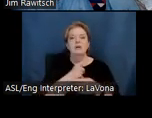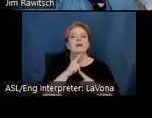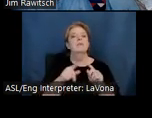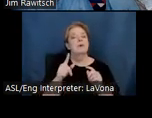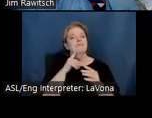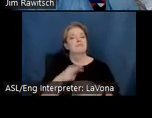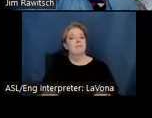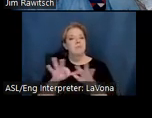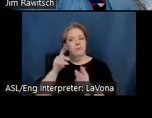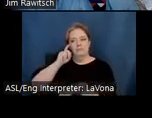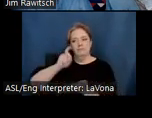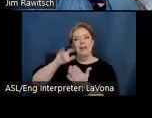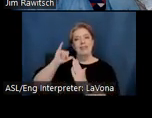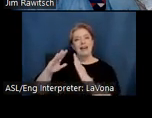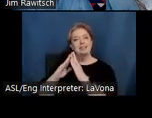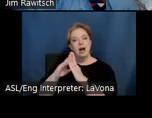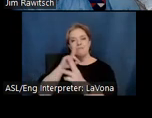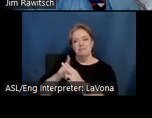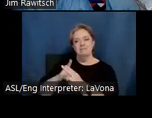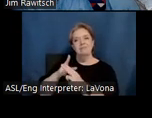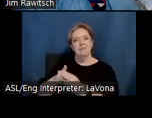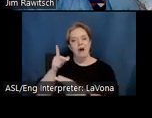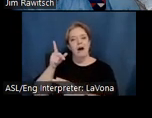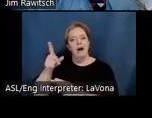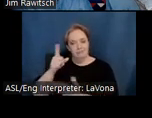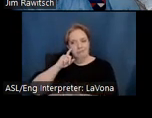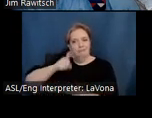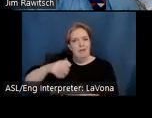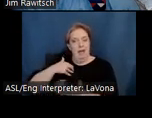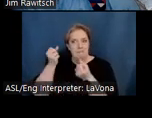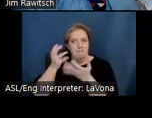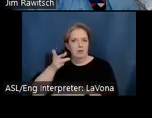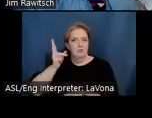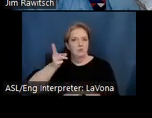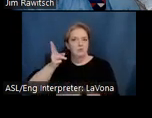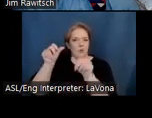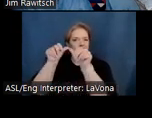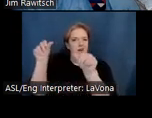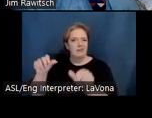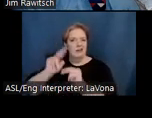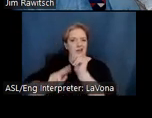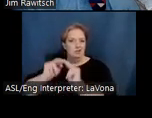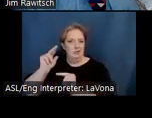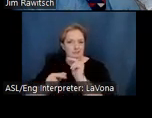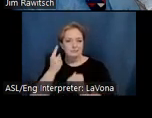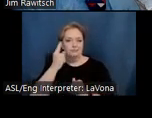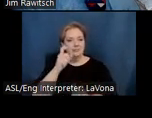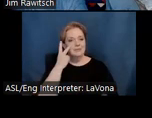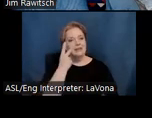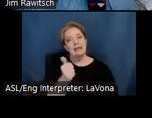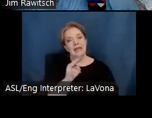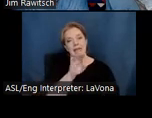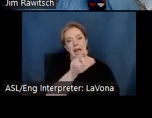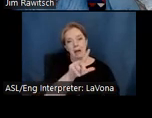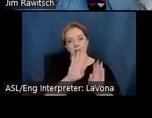a town lauded as a treasure trove of historic architecture. A must-see is the Gamble House, an